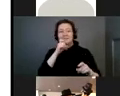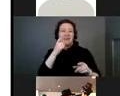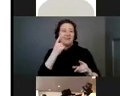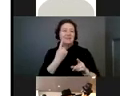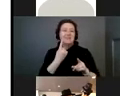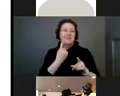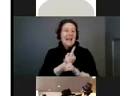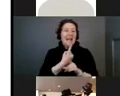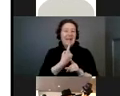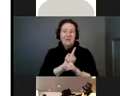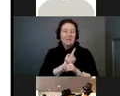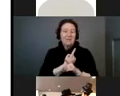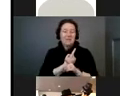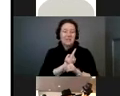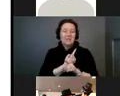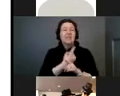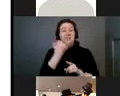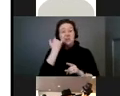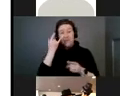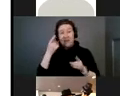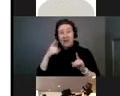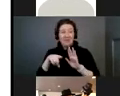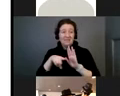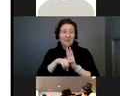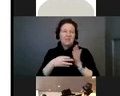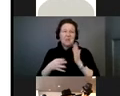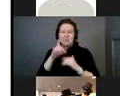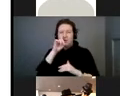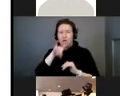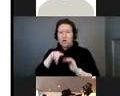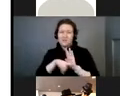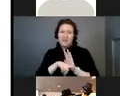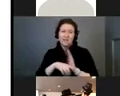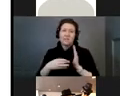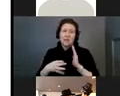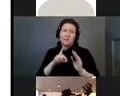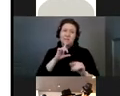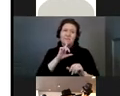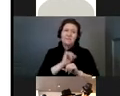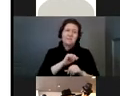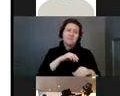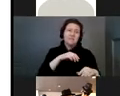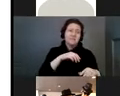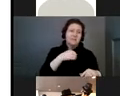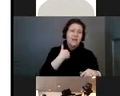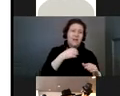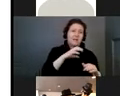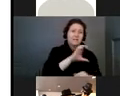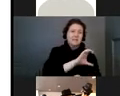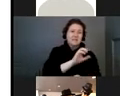that if you get a negative, that you can be sure that your child was not born with congenital CMV.